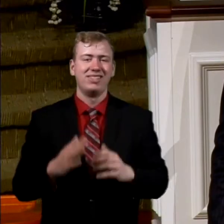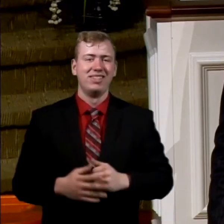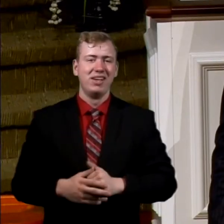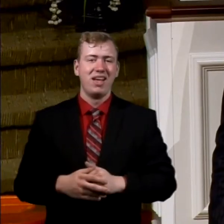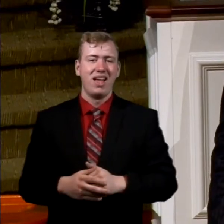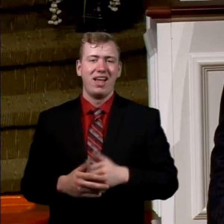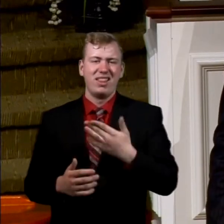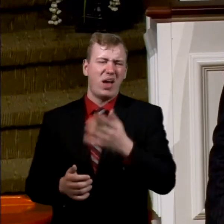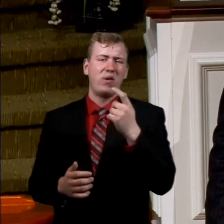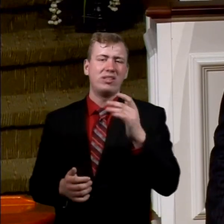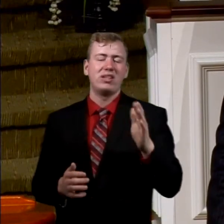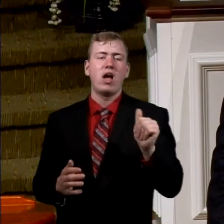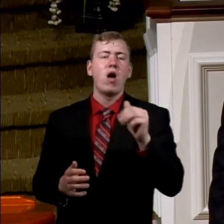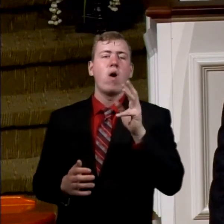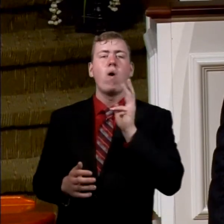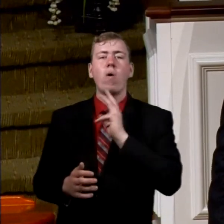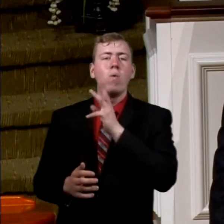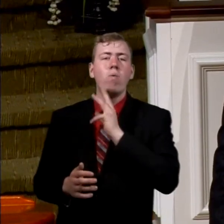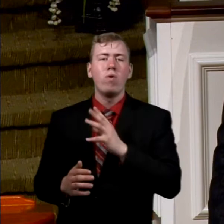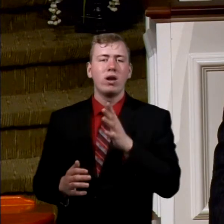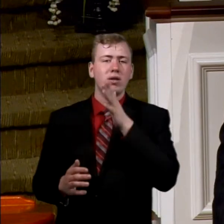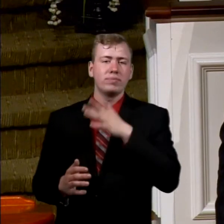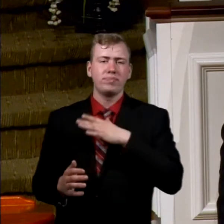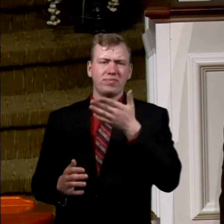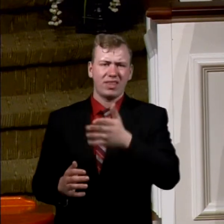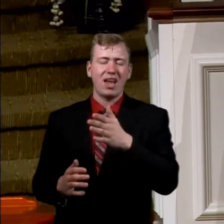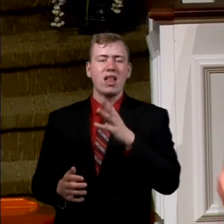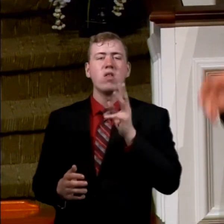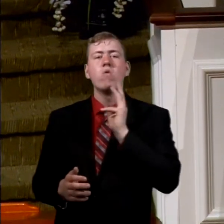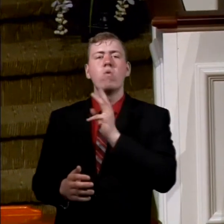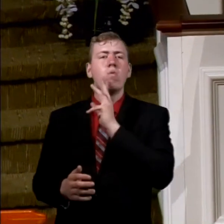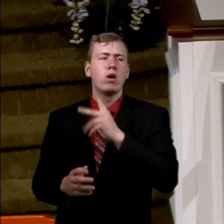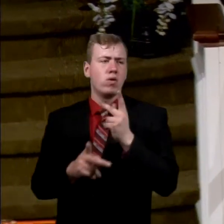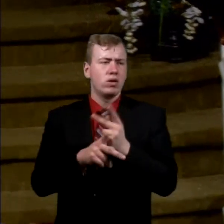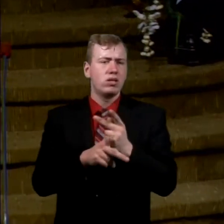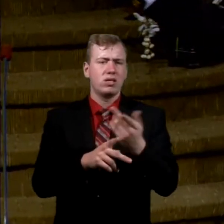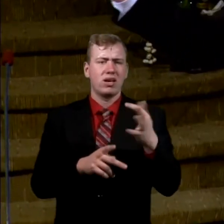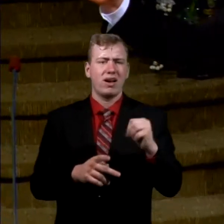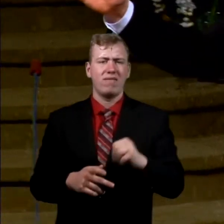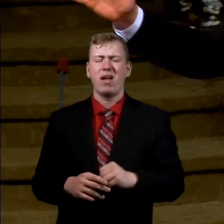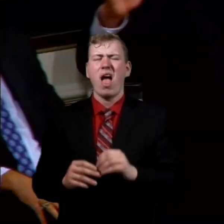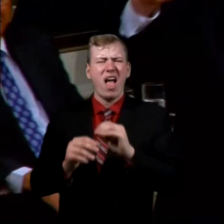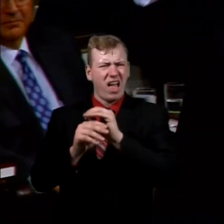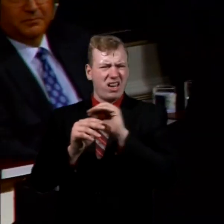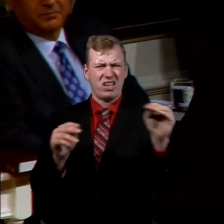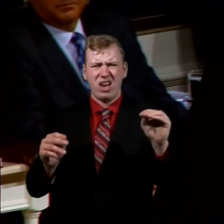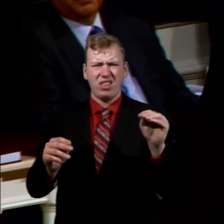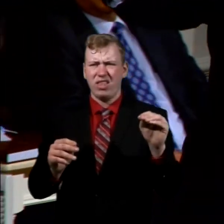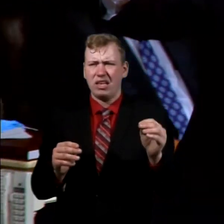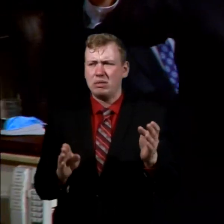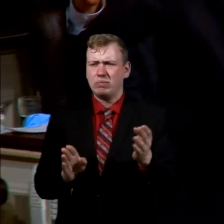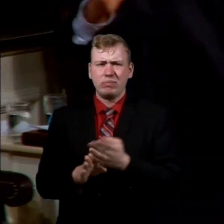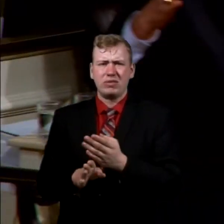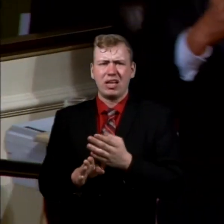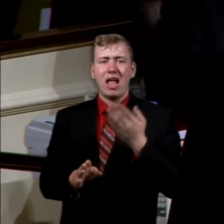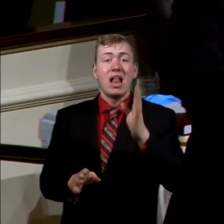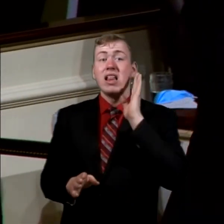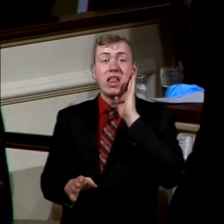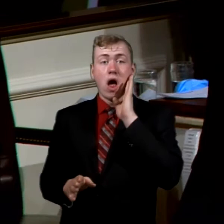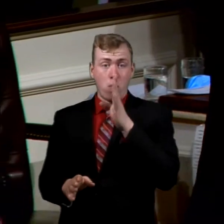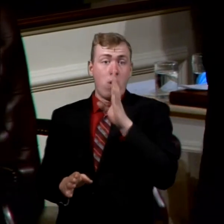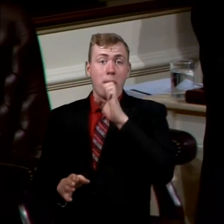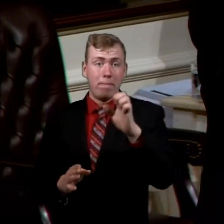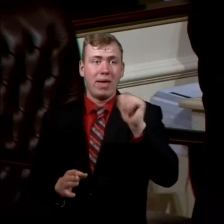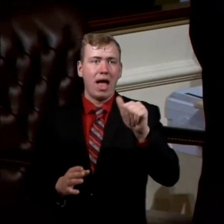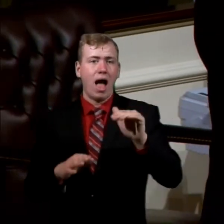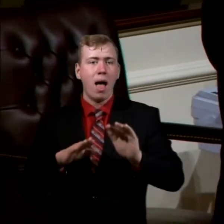There was a little widow lady there. And a widow was going to take care of him. And nothing was lining up. There would be a Mount Carmel, but there was a lot